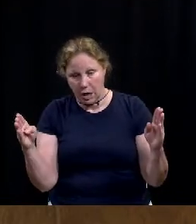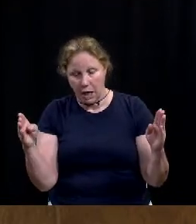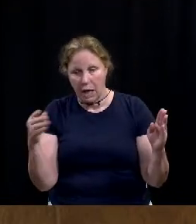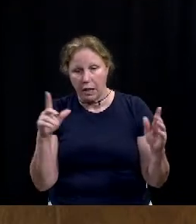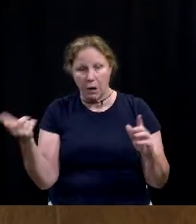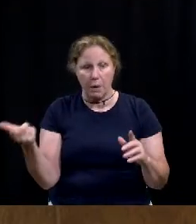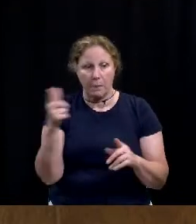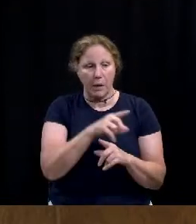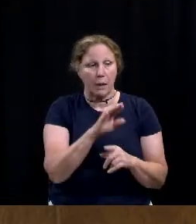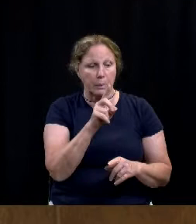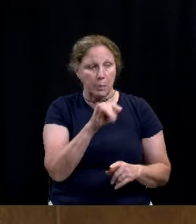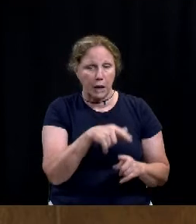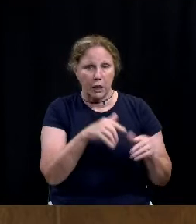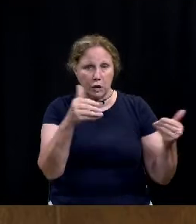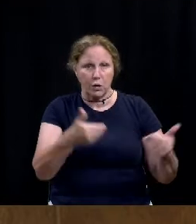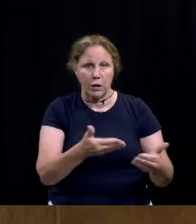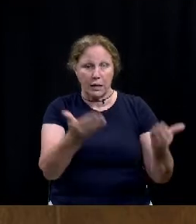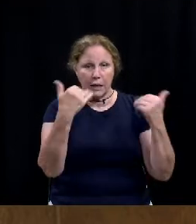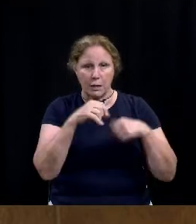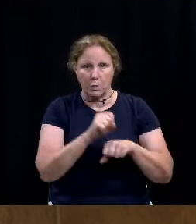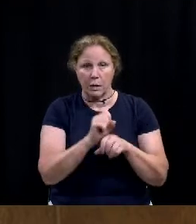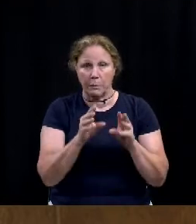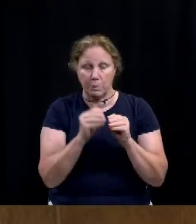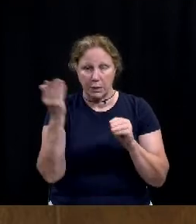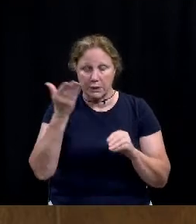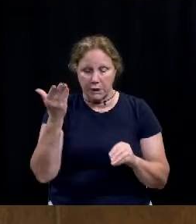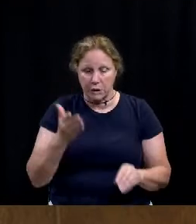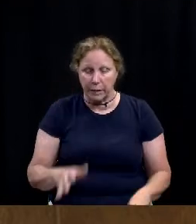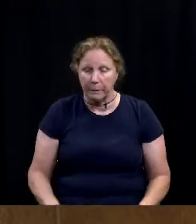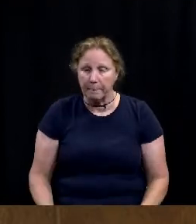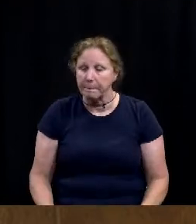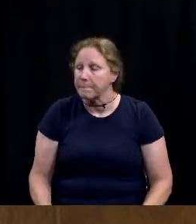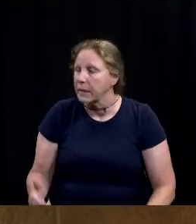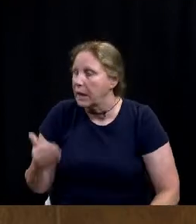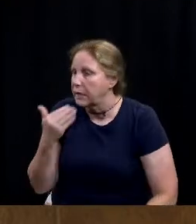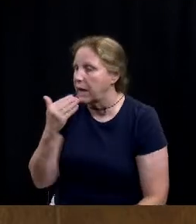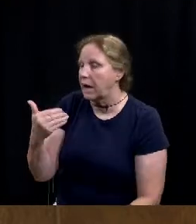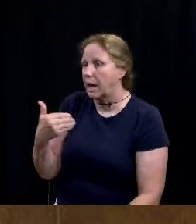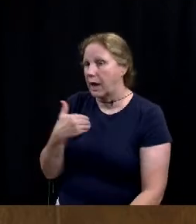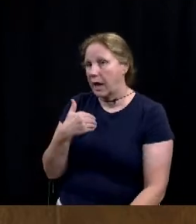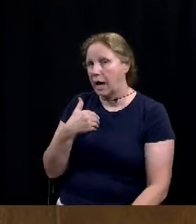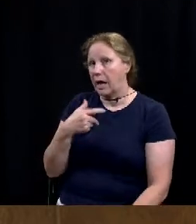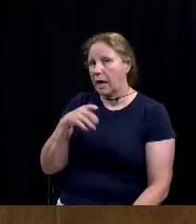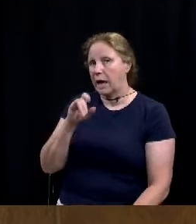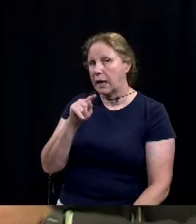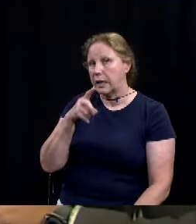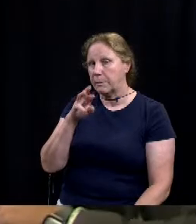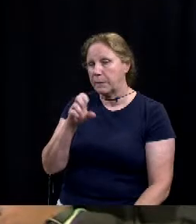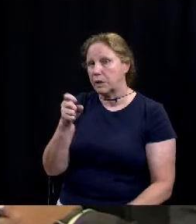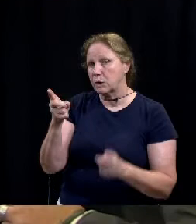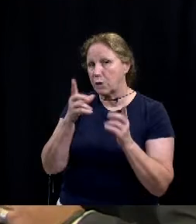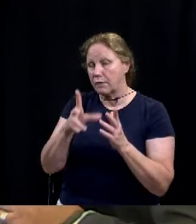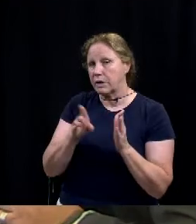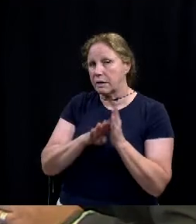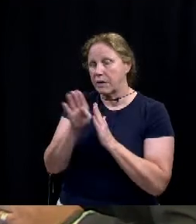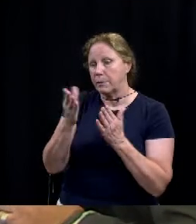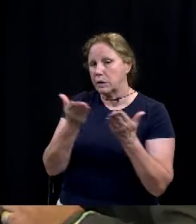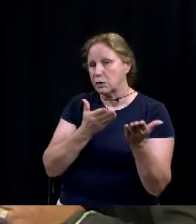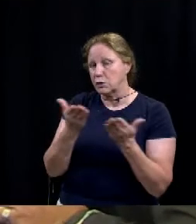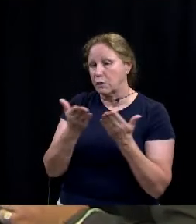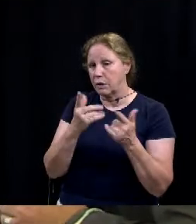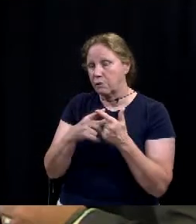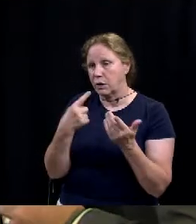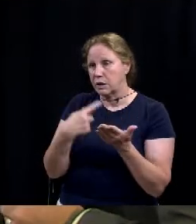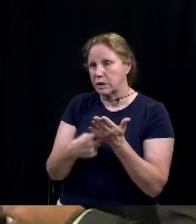it back to Bradley to introduce our next work session presentation. Thanks Mayor. have Clint Peters, Director of Development Services joining us for a